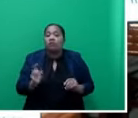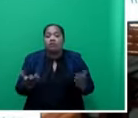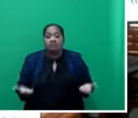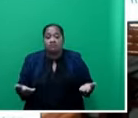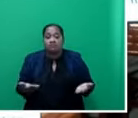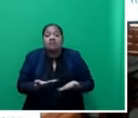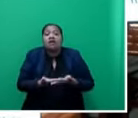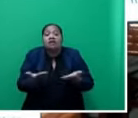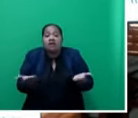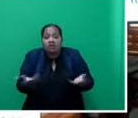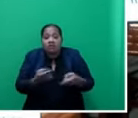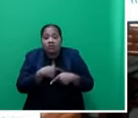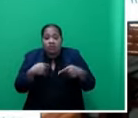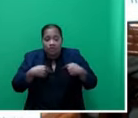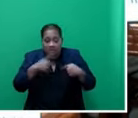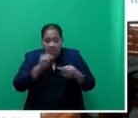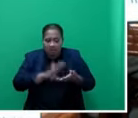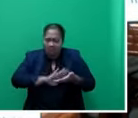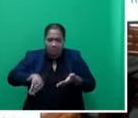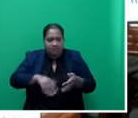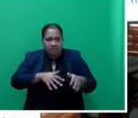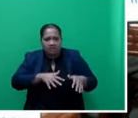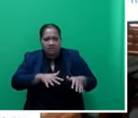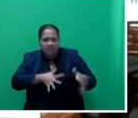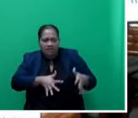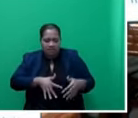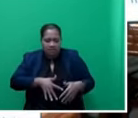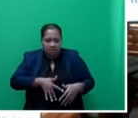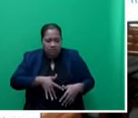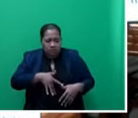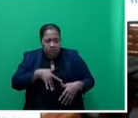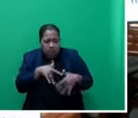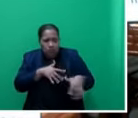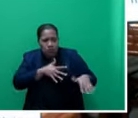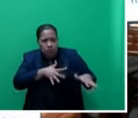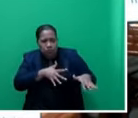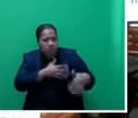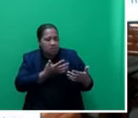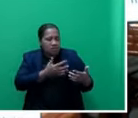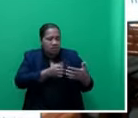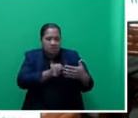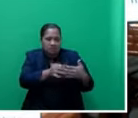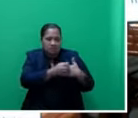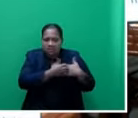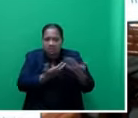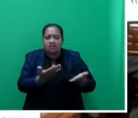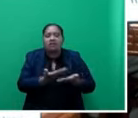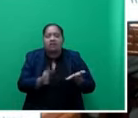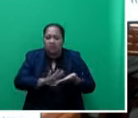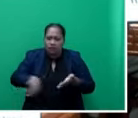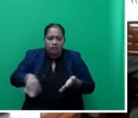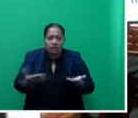eliminate, how will we get rid of this feeling of fear and insecurity? It comes with responsibility,